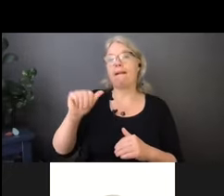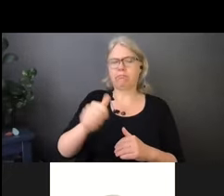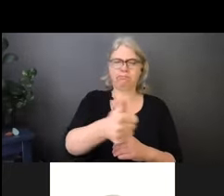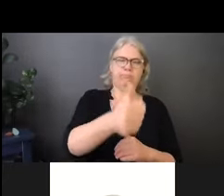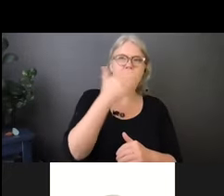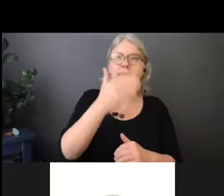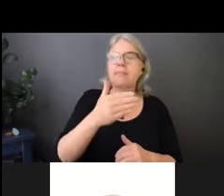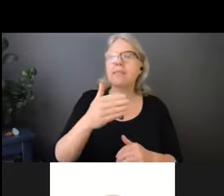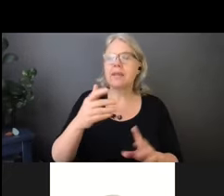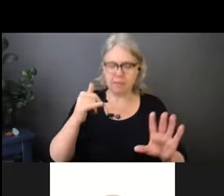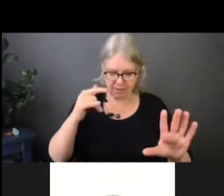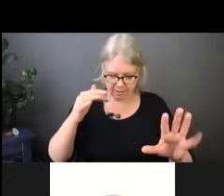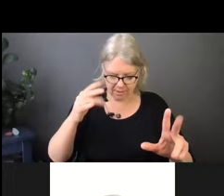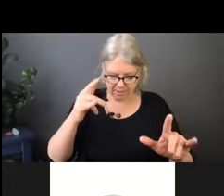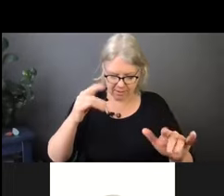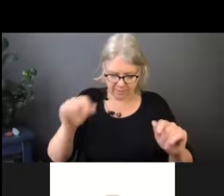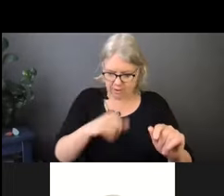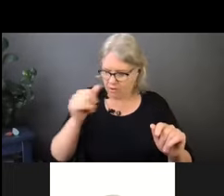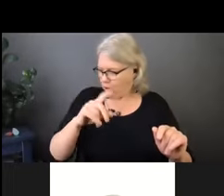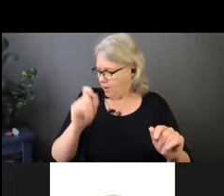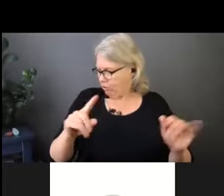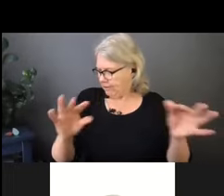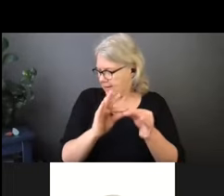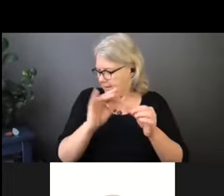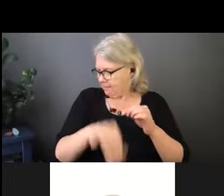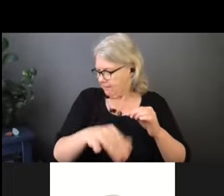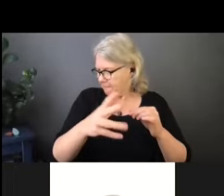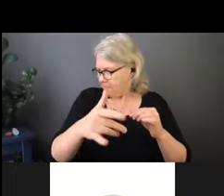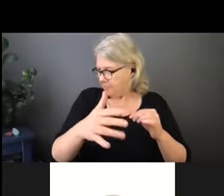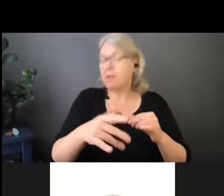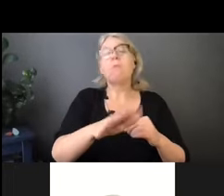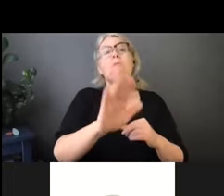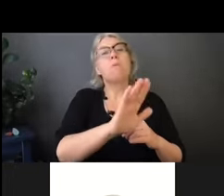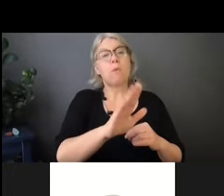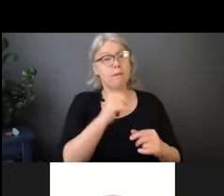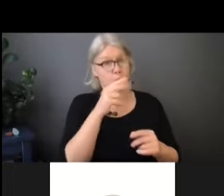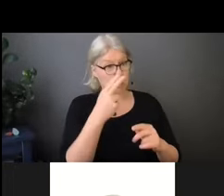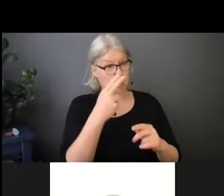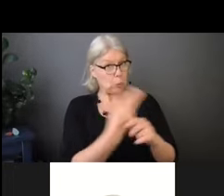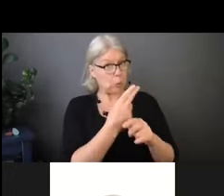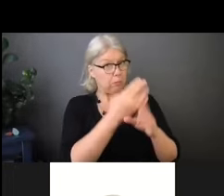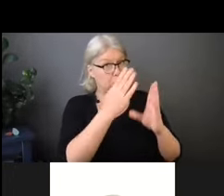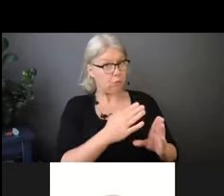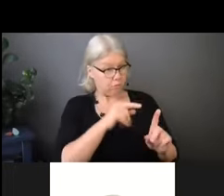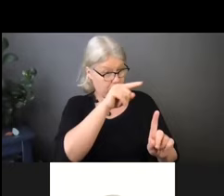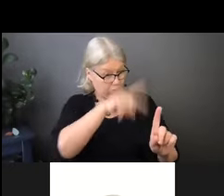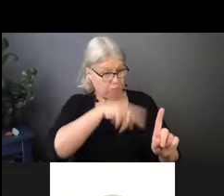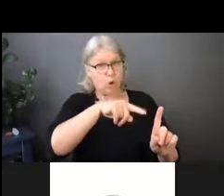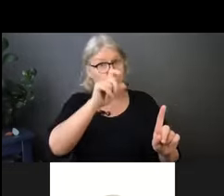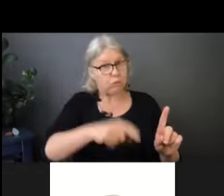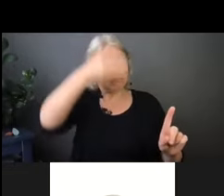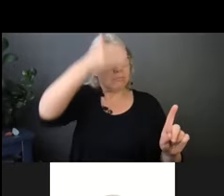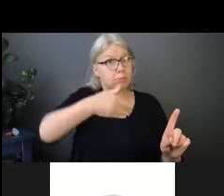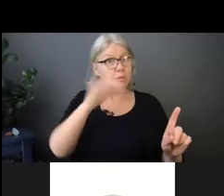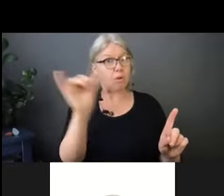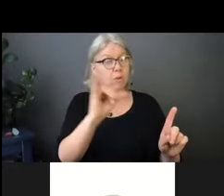sorry, I've lost my spot. Um, would it be beneficial for consumers to also be wearing face masks when their